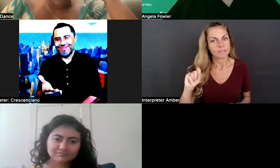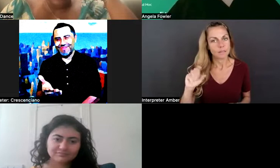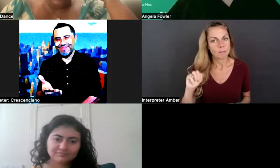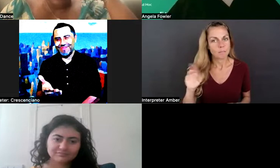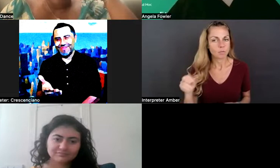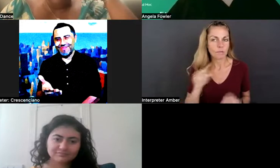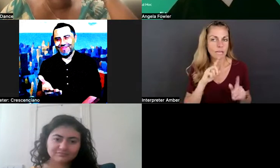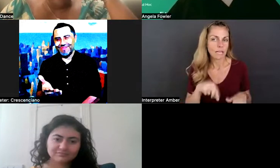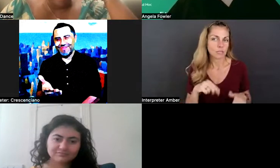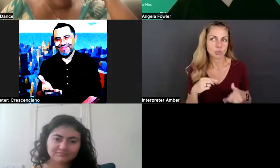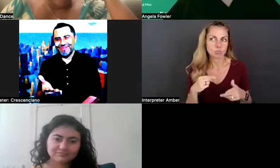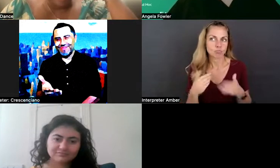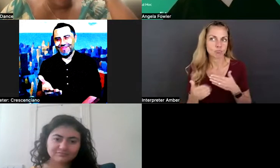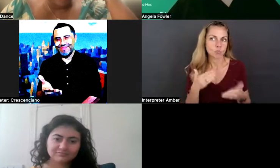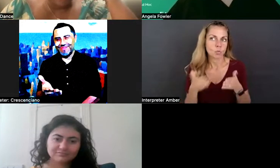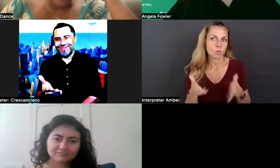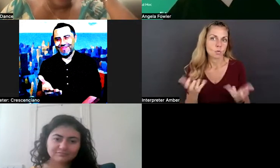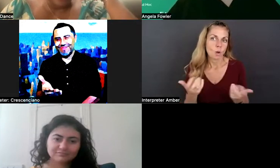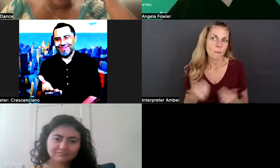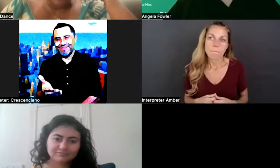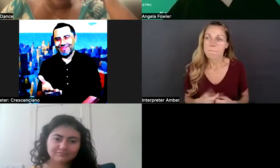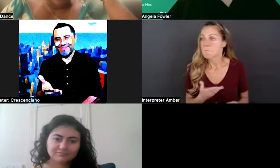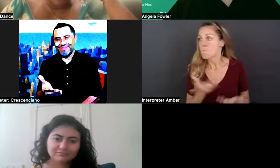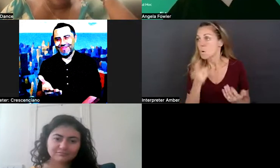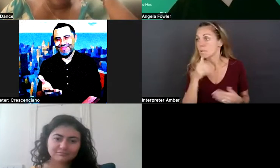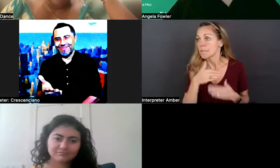for you. And I'm throwing it back out there. Who's next?